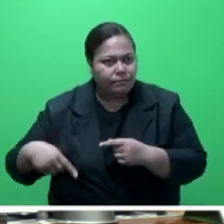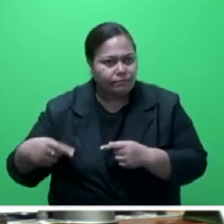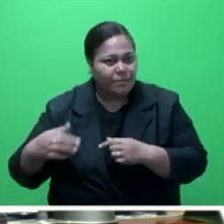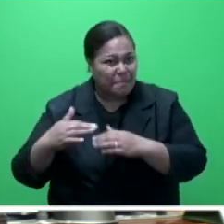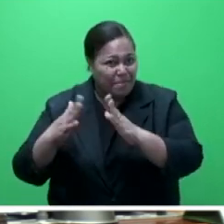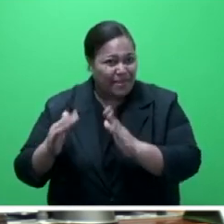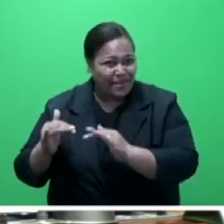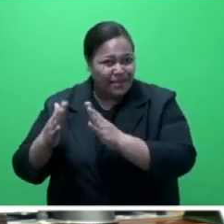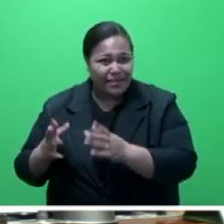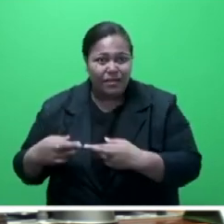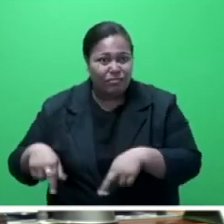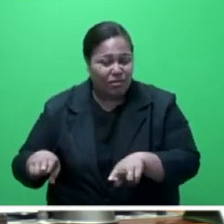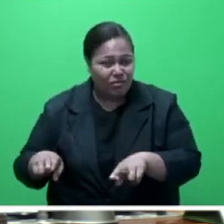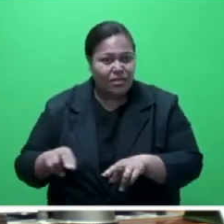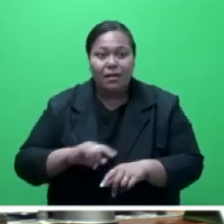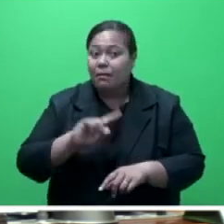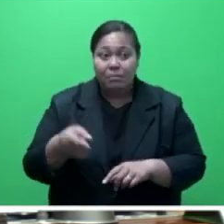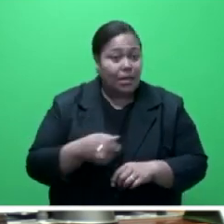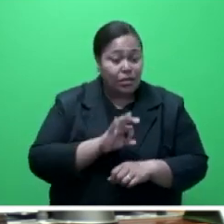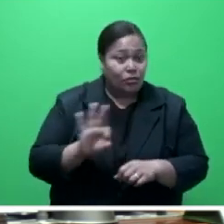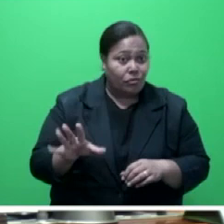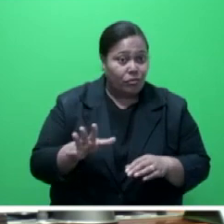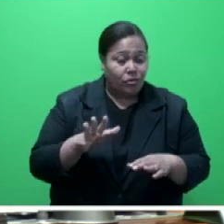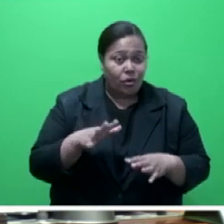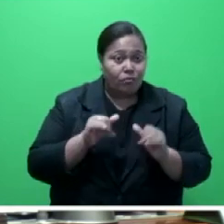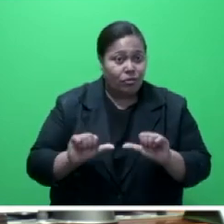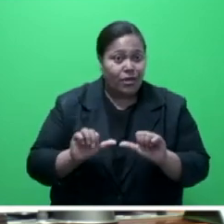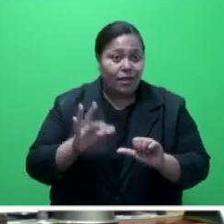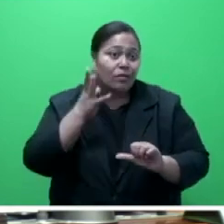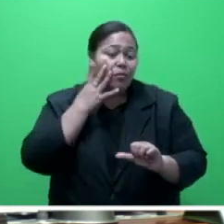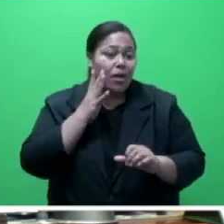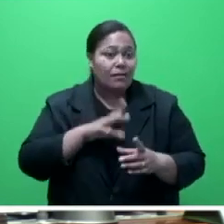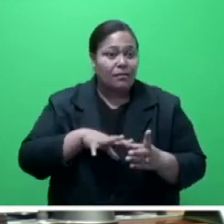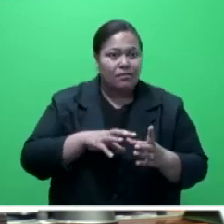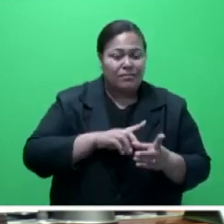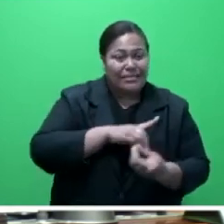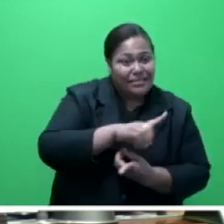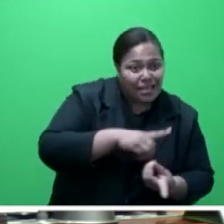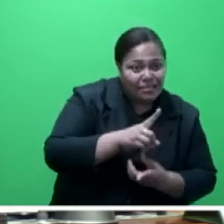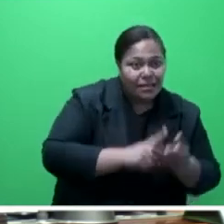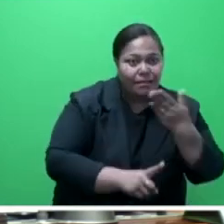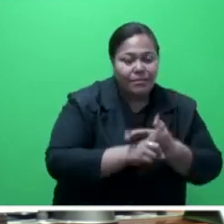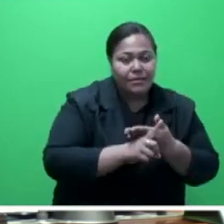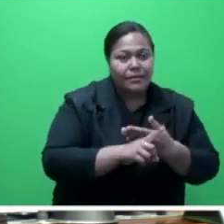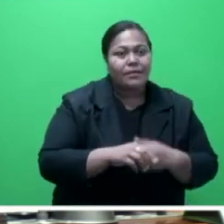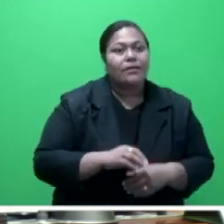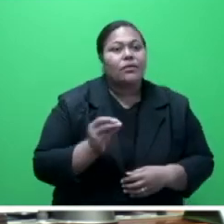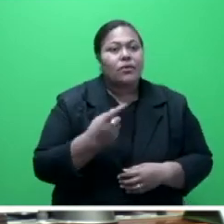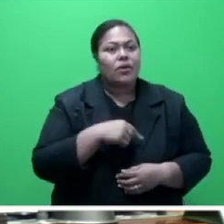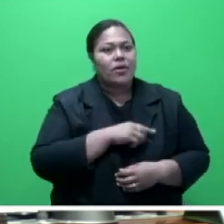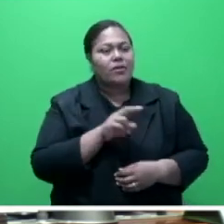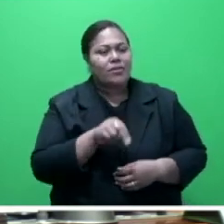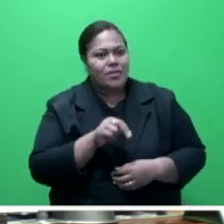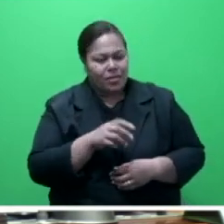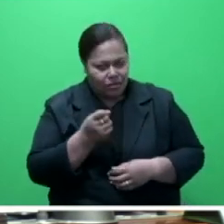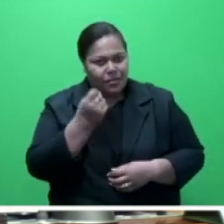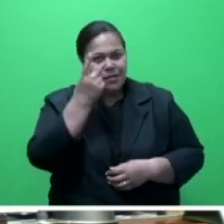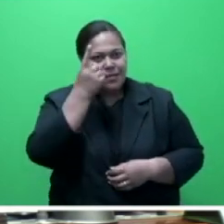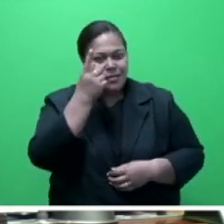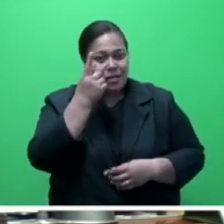Furthermore, it doesn't protect during events beyond design capacity. With increased frequency and magnitude of natural disasters,